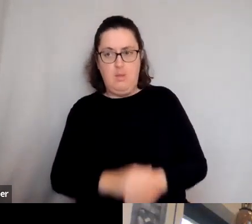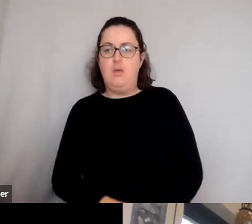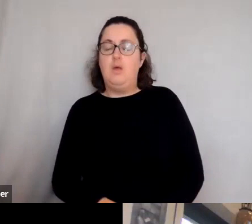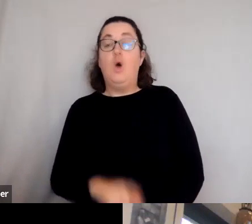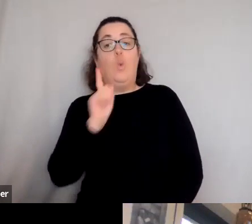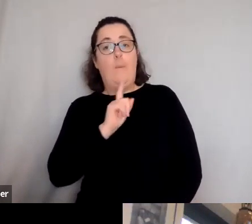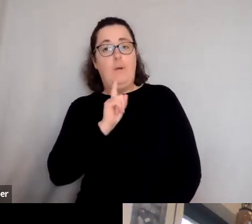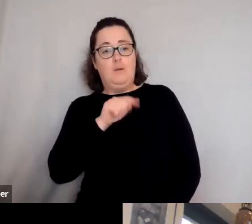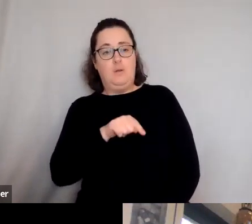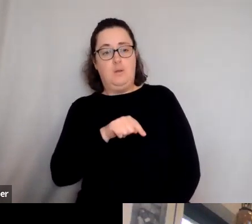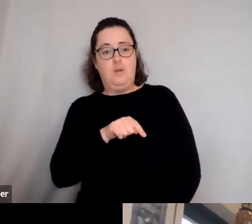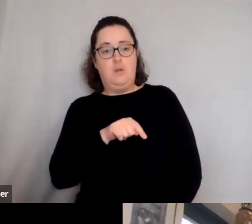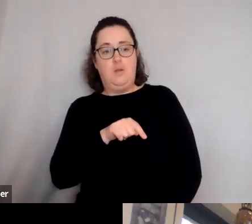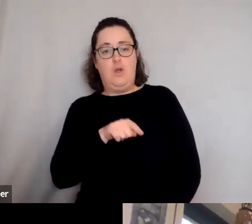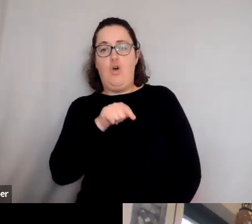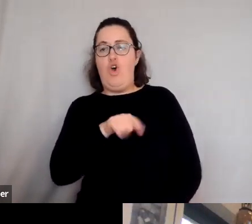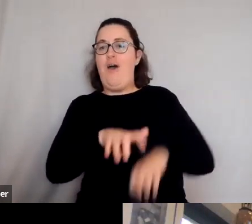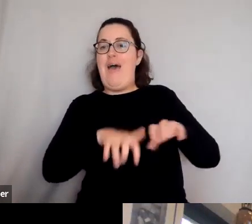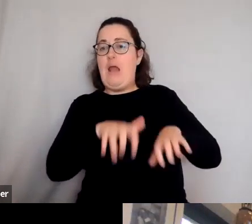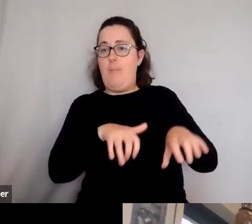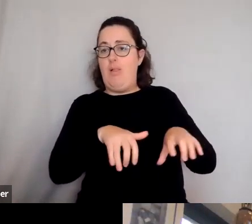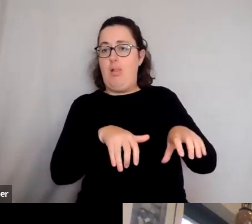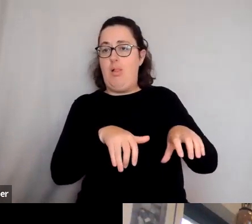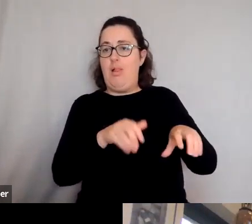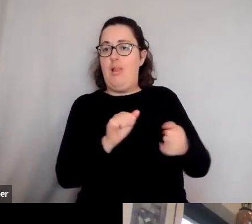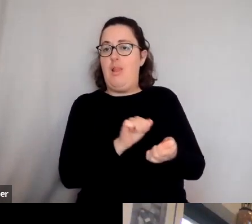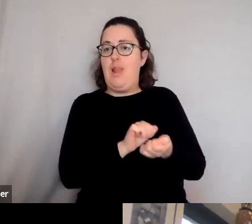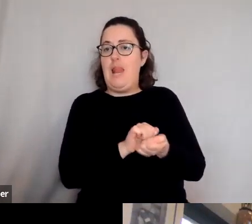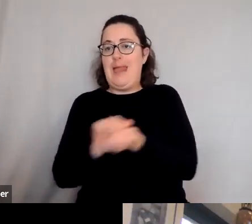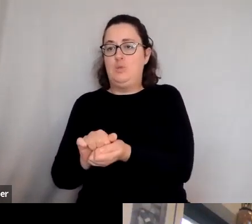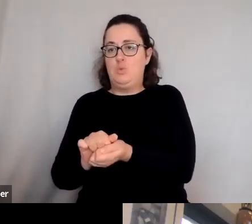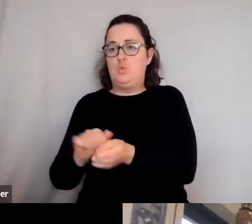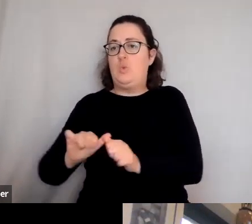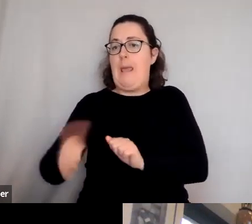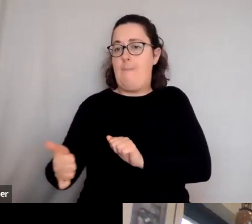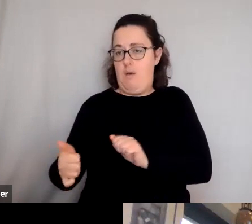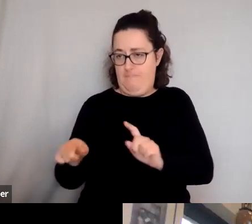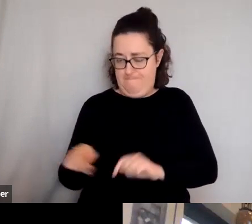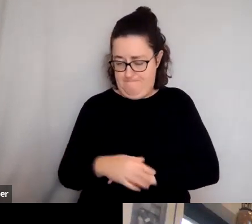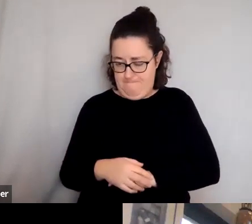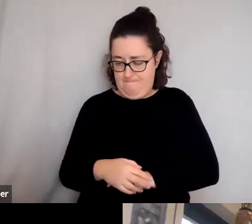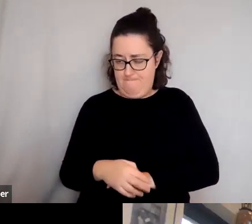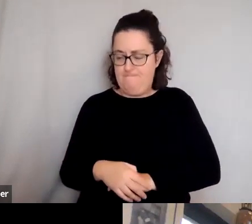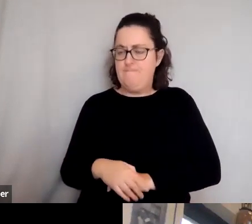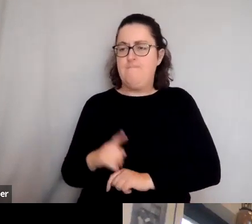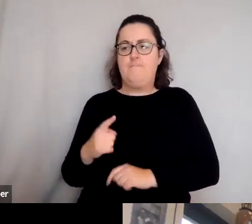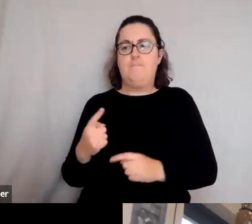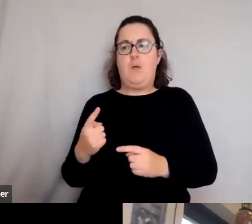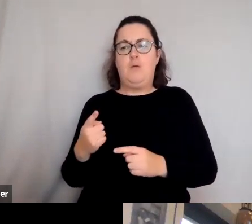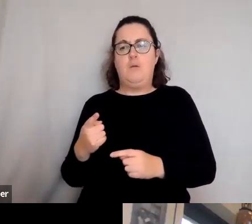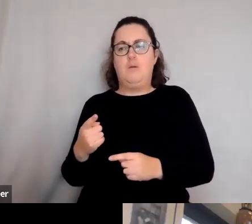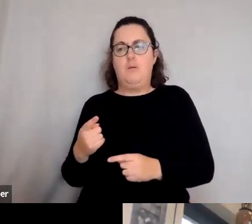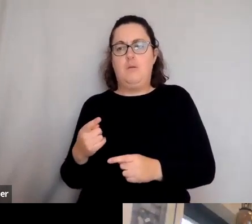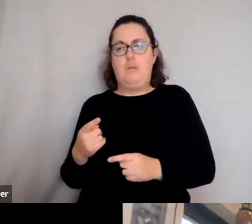lent one of her animals to a neighbour. But then there was some sort of minor